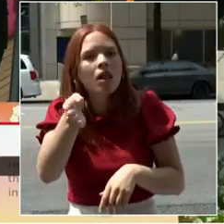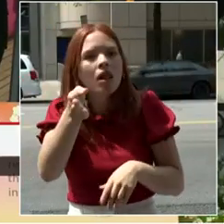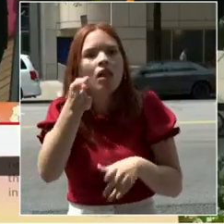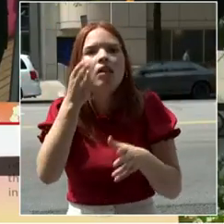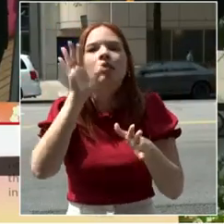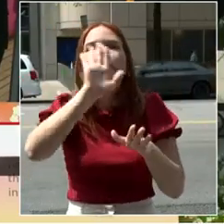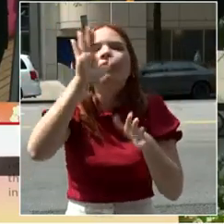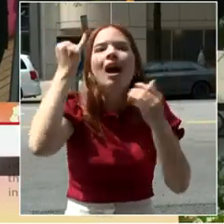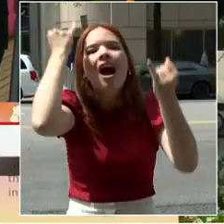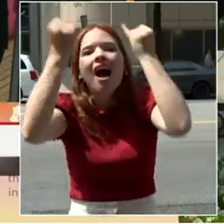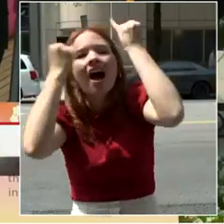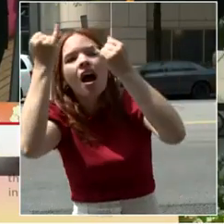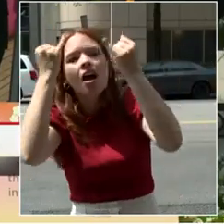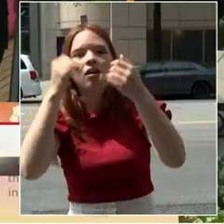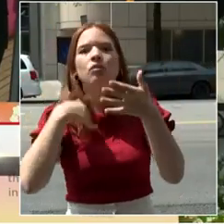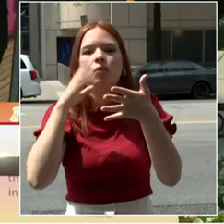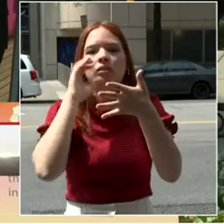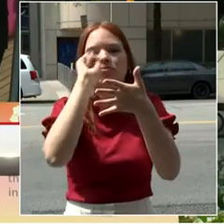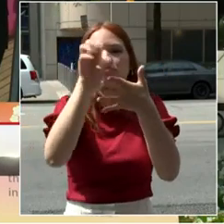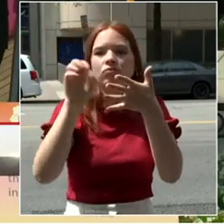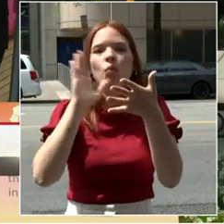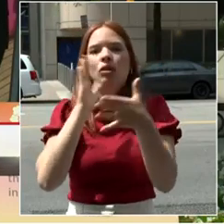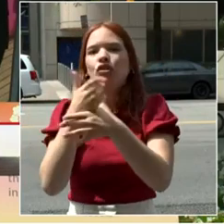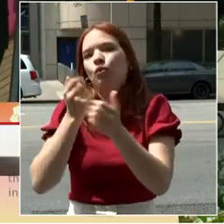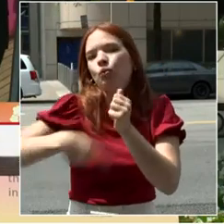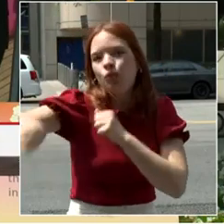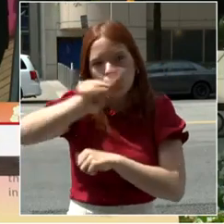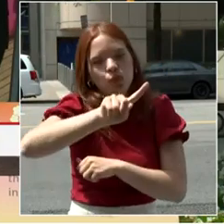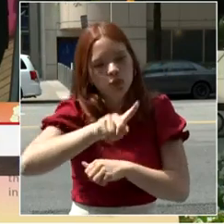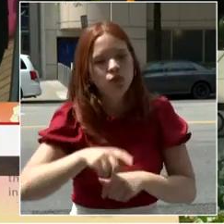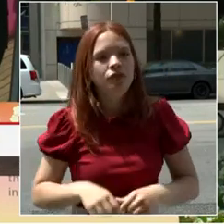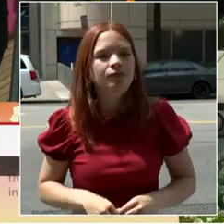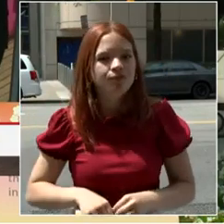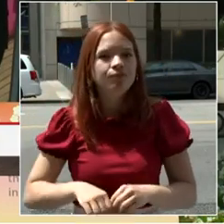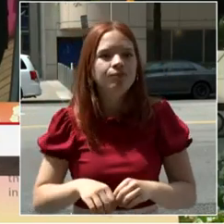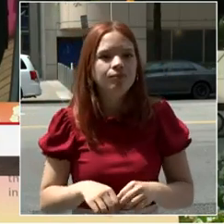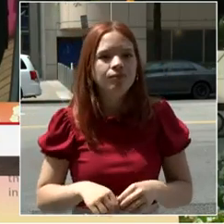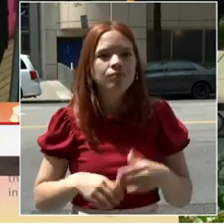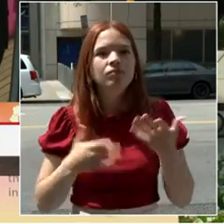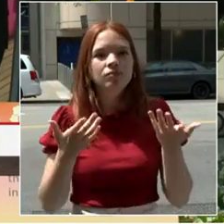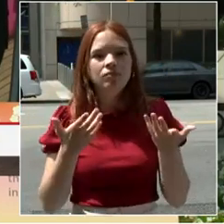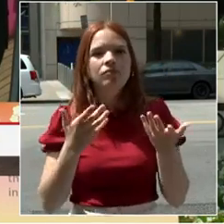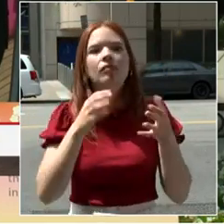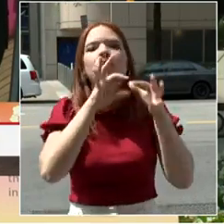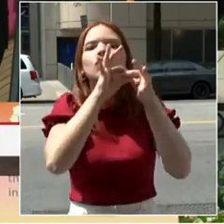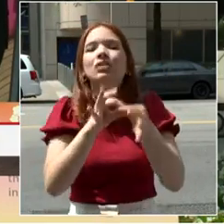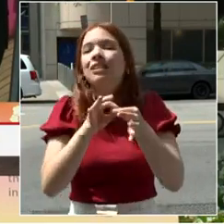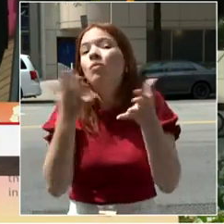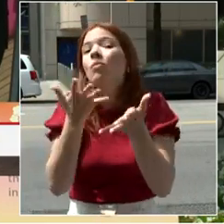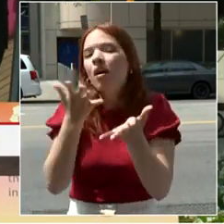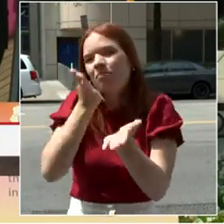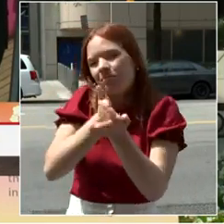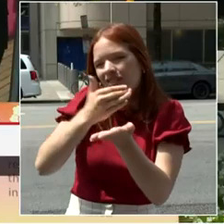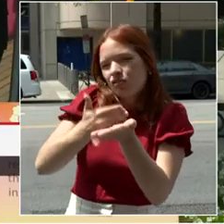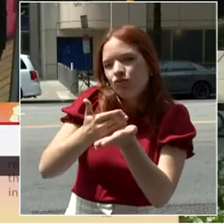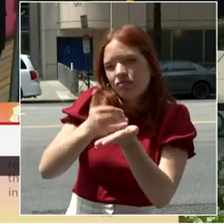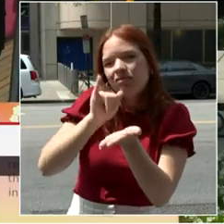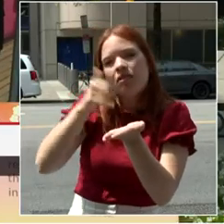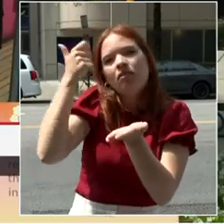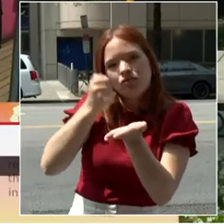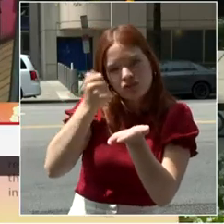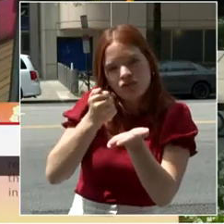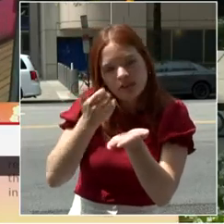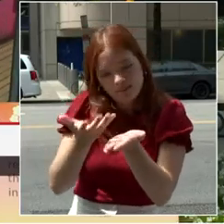and will work nicely with my budget formulation for next year. There will be opportunities for the public to